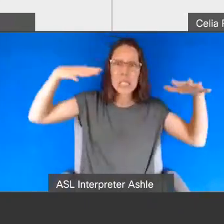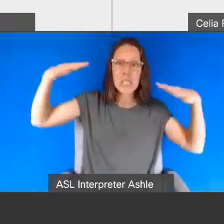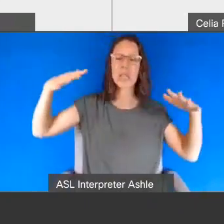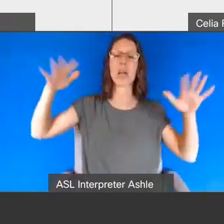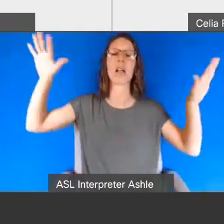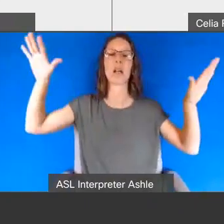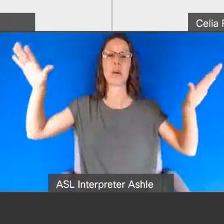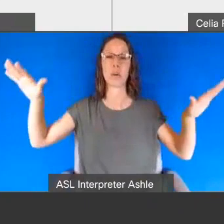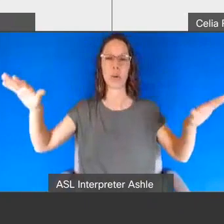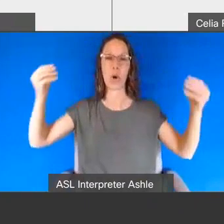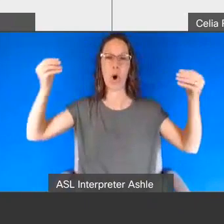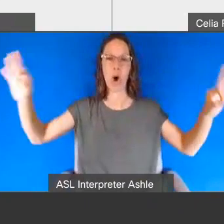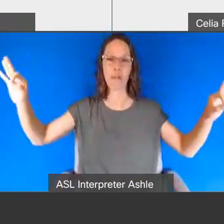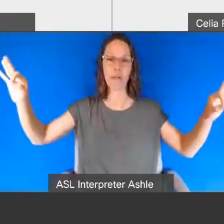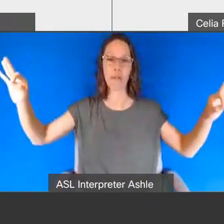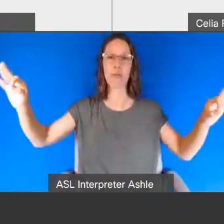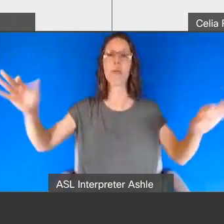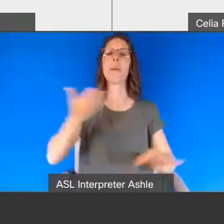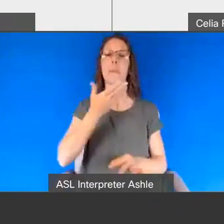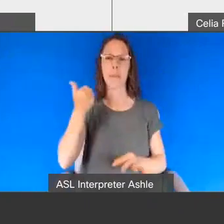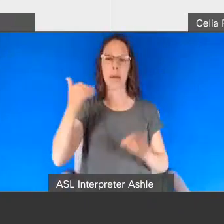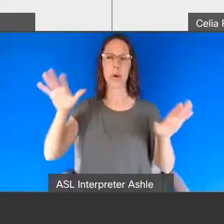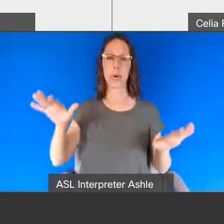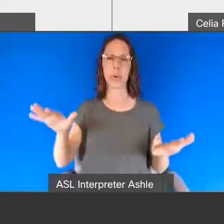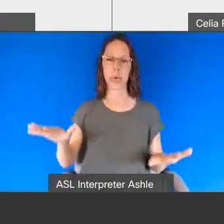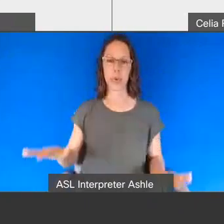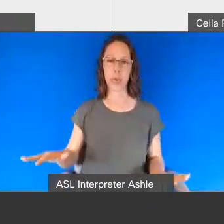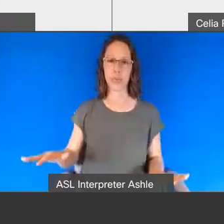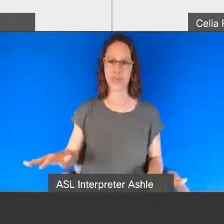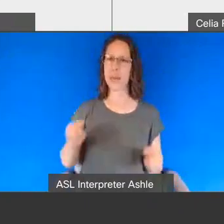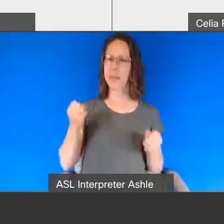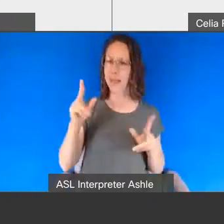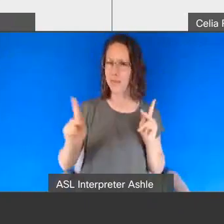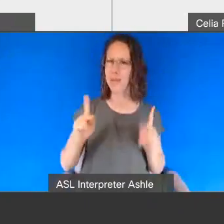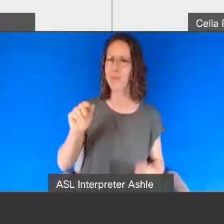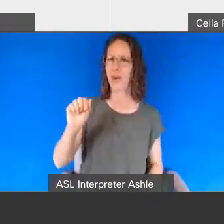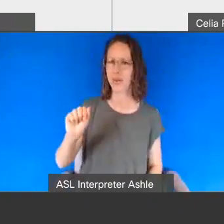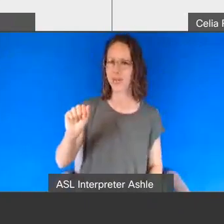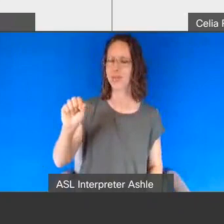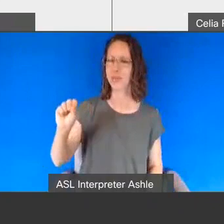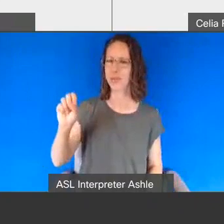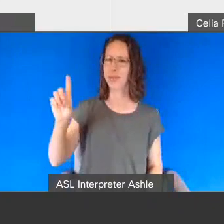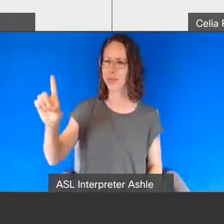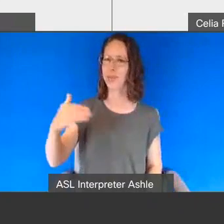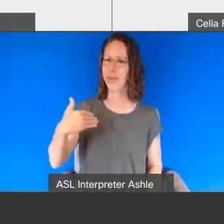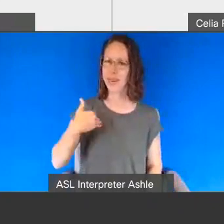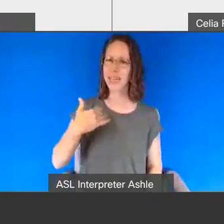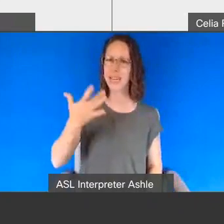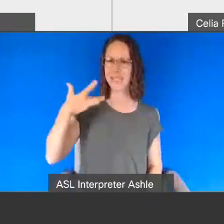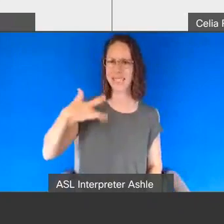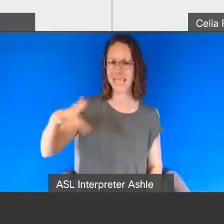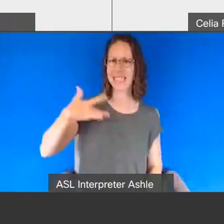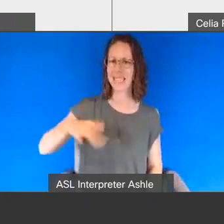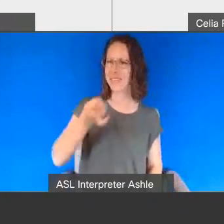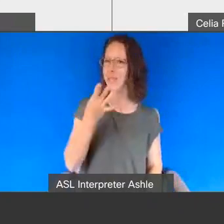on the spectrum are very sensitive to light particularly to fluorescent lighting that is a common uh sensitivity